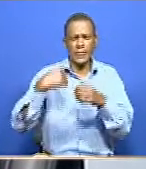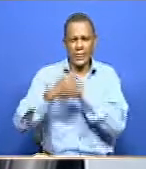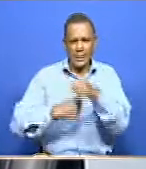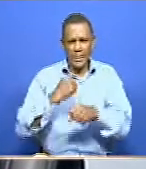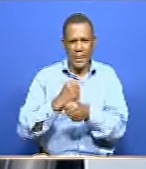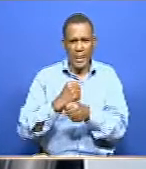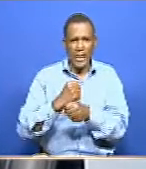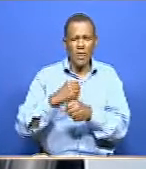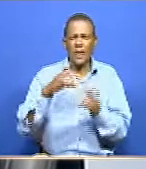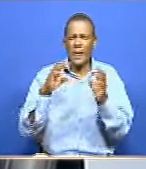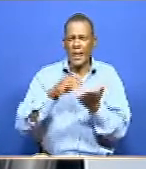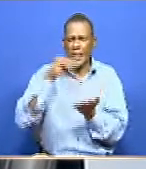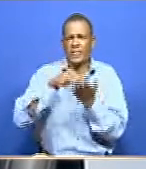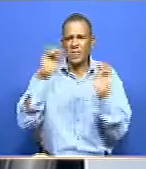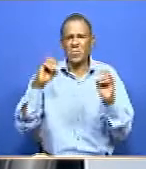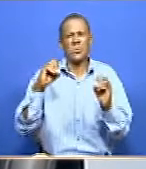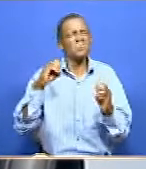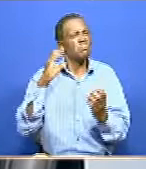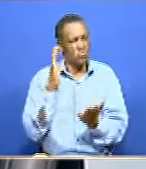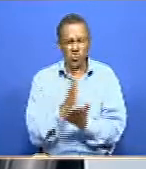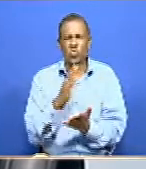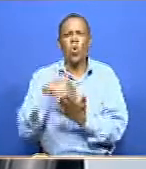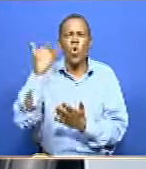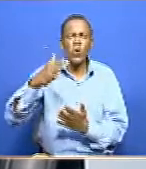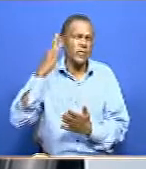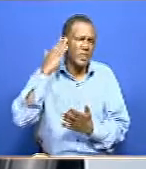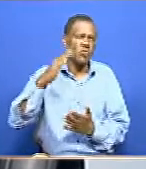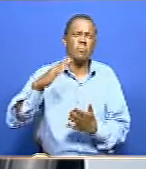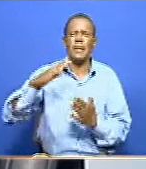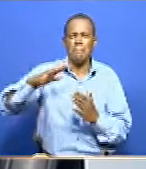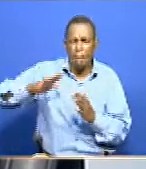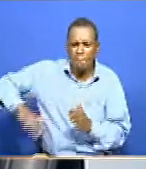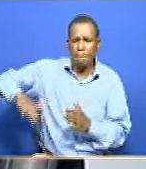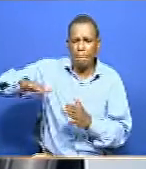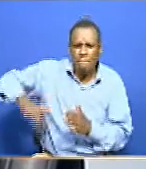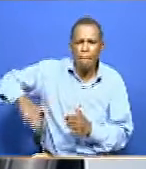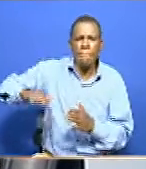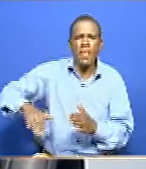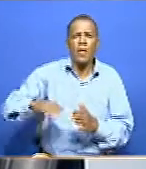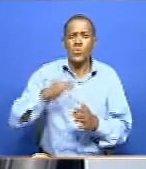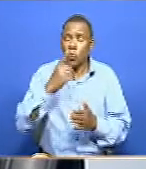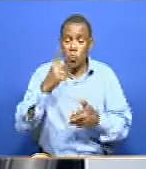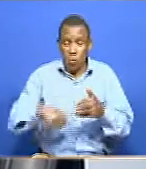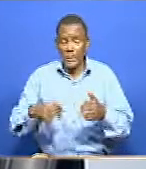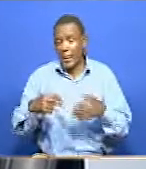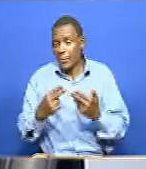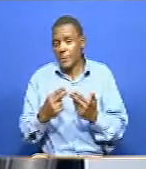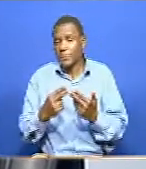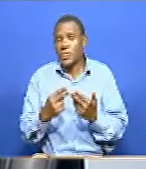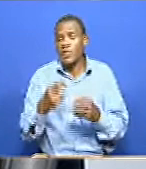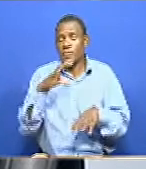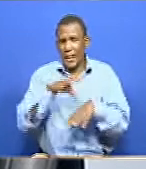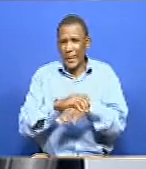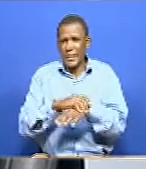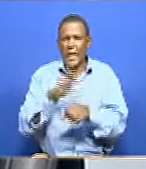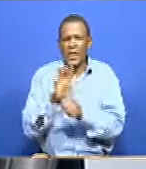you know, has been lagging behind. Absolutely. Performance has been very poor. Yeah. So, now, what happens if you get from March to January